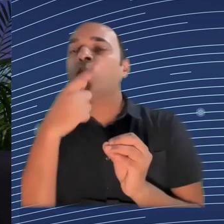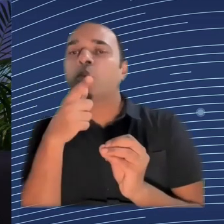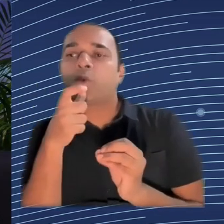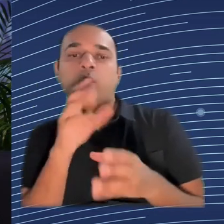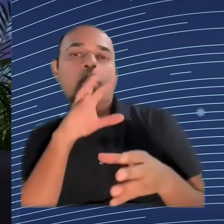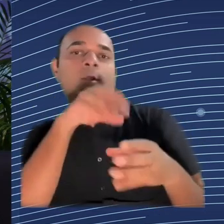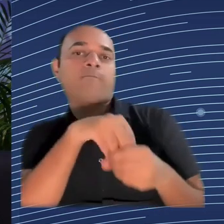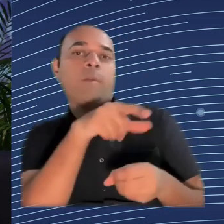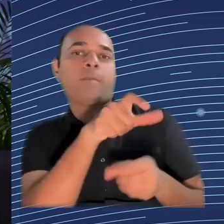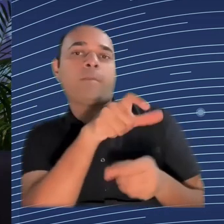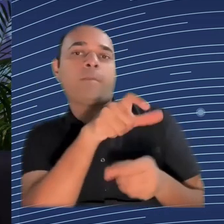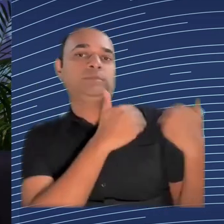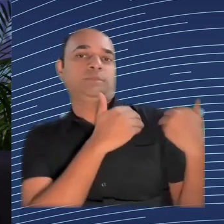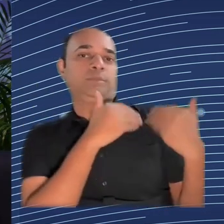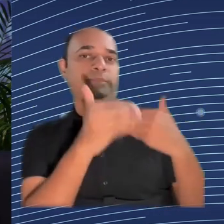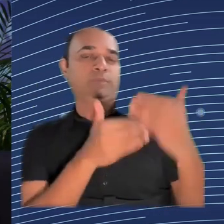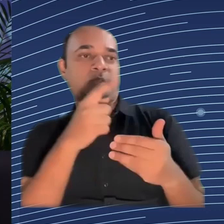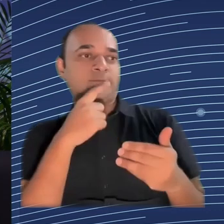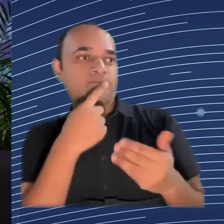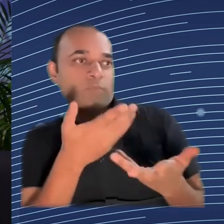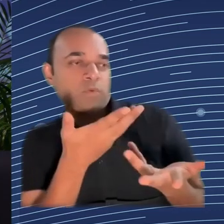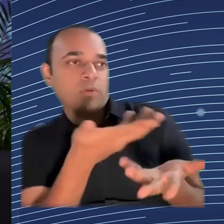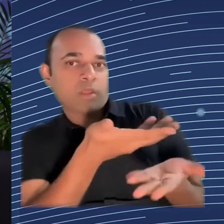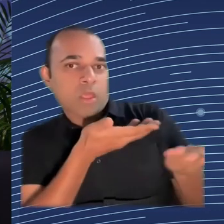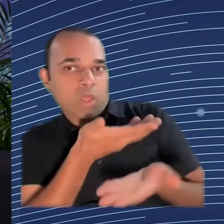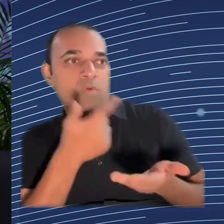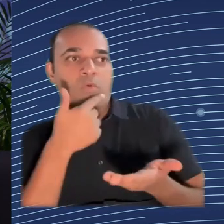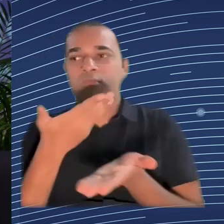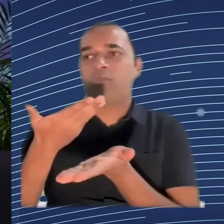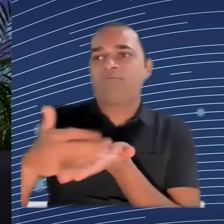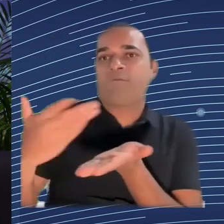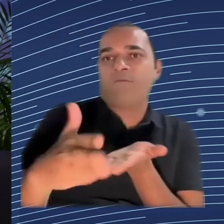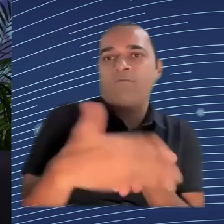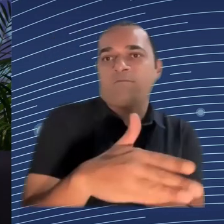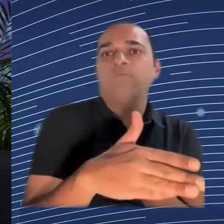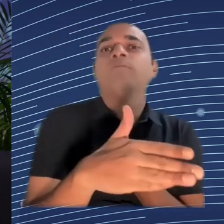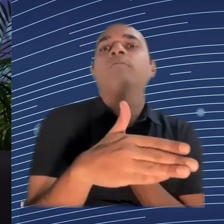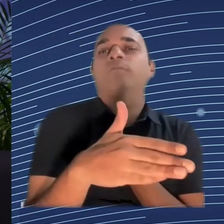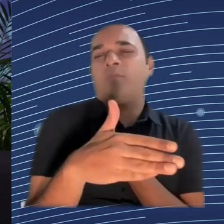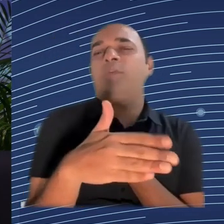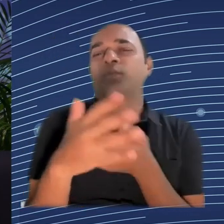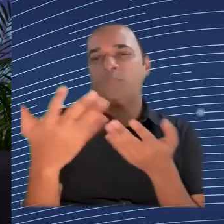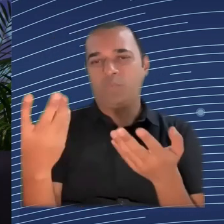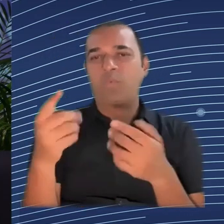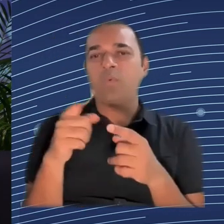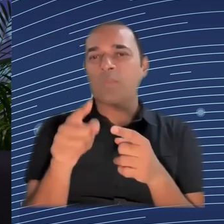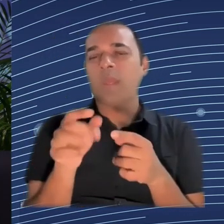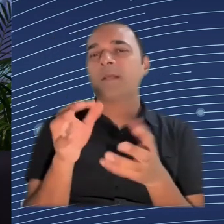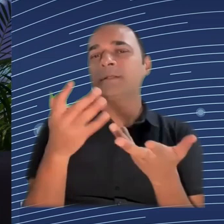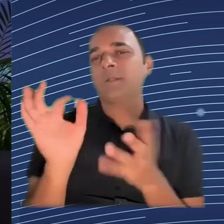be fired. We have situations, and I just give you a very blank one. One, we want to organize riders.